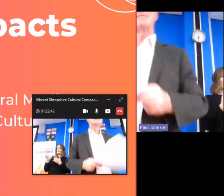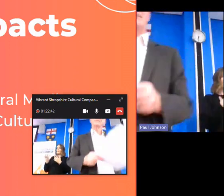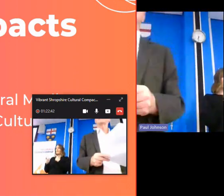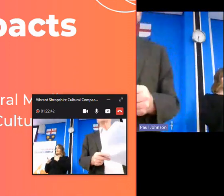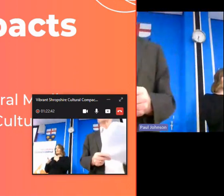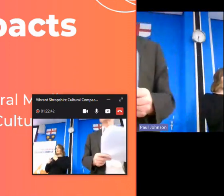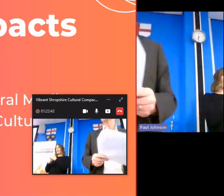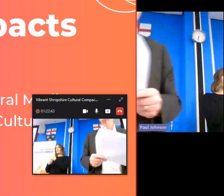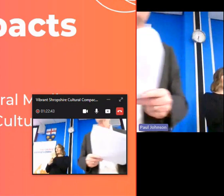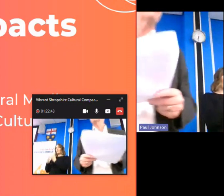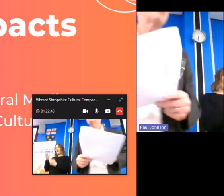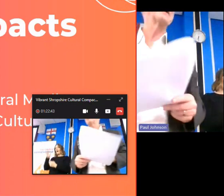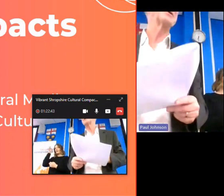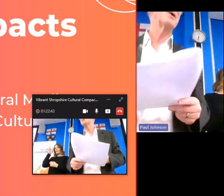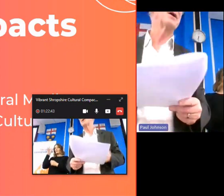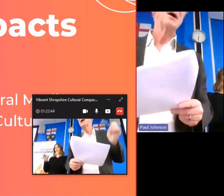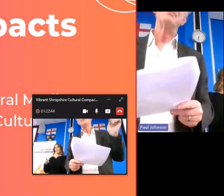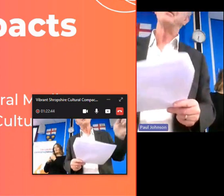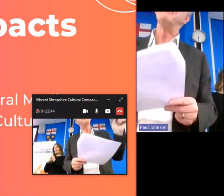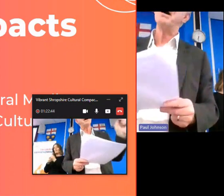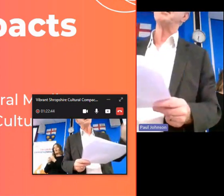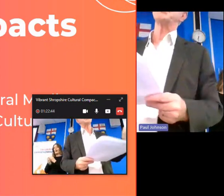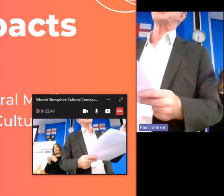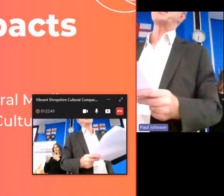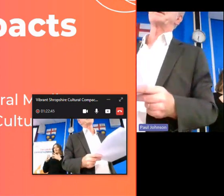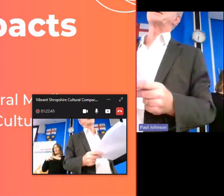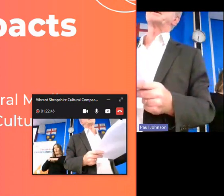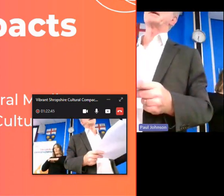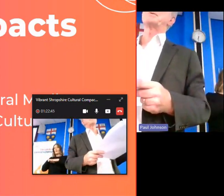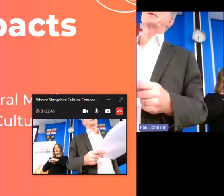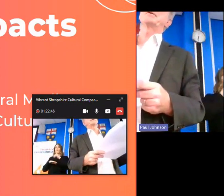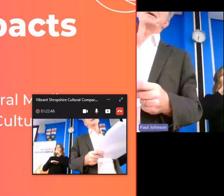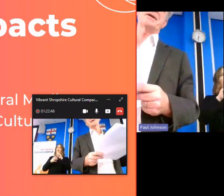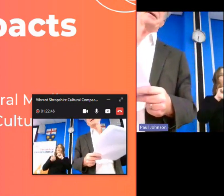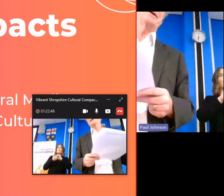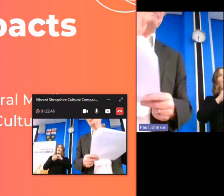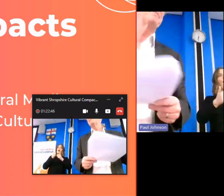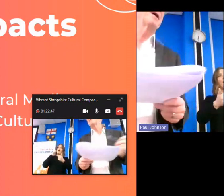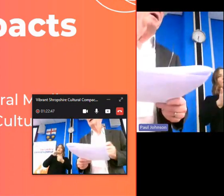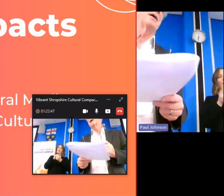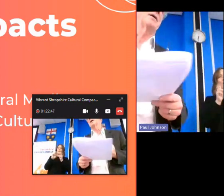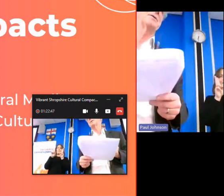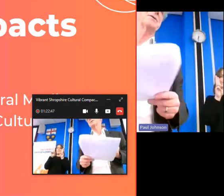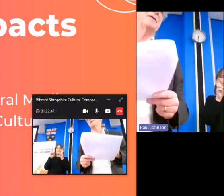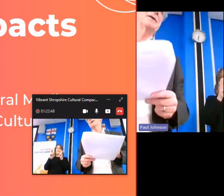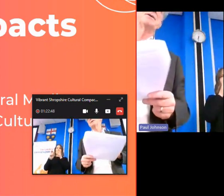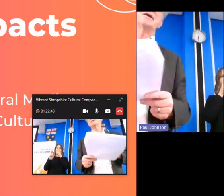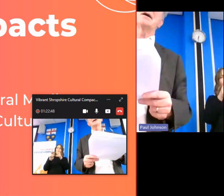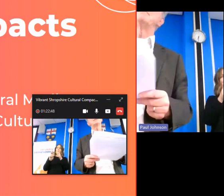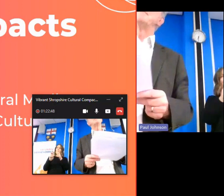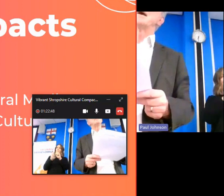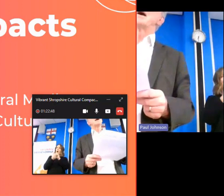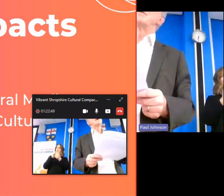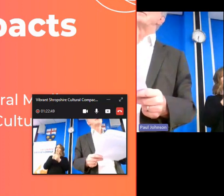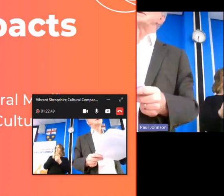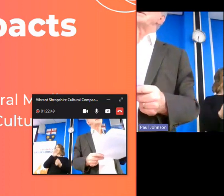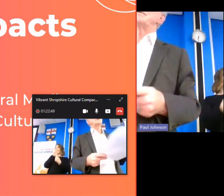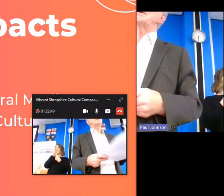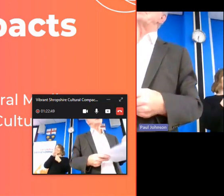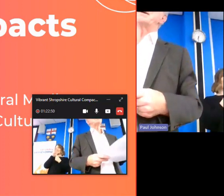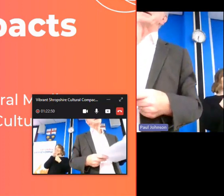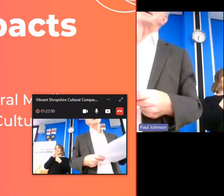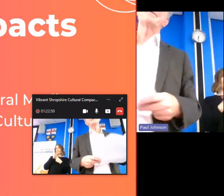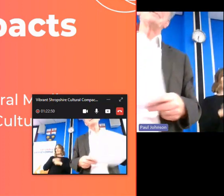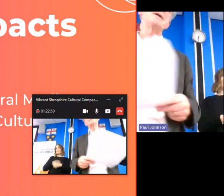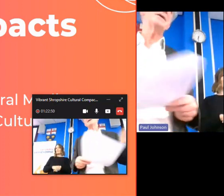uh we of course talk about compacts as well but the partnership is absolutely key uh to this um the